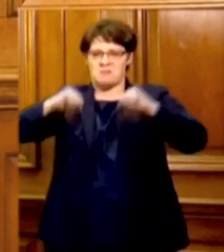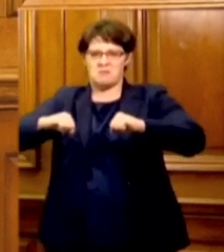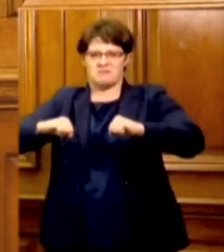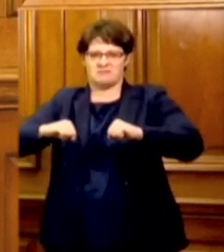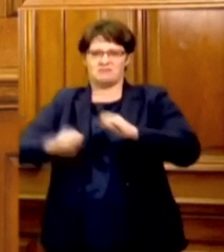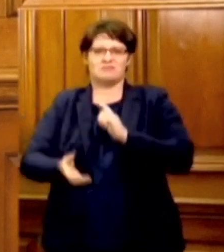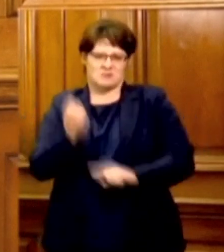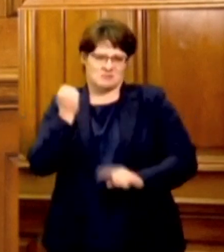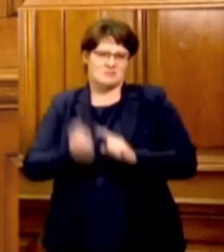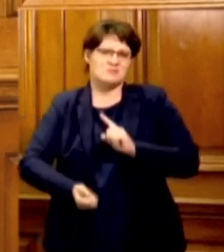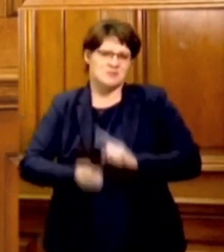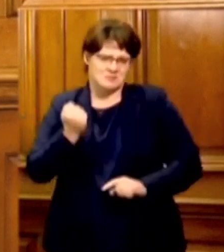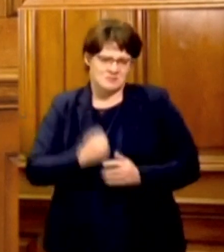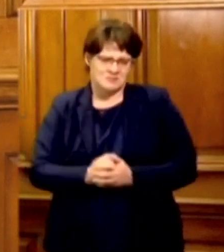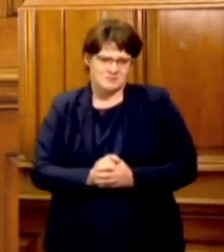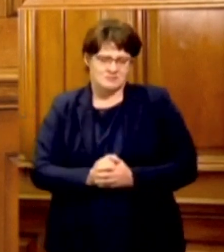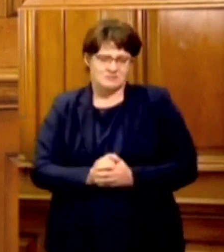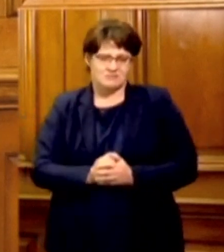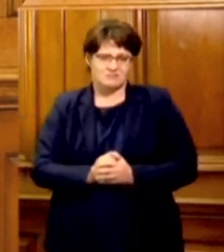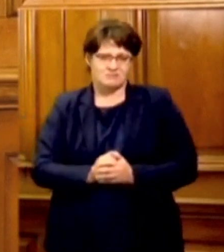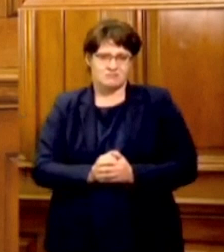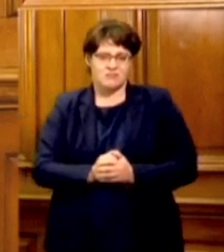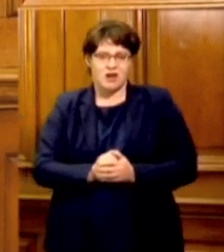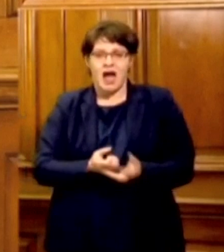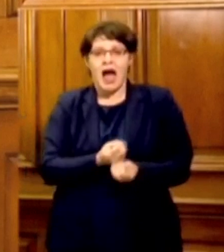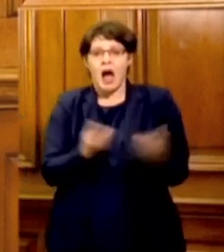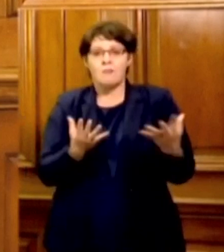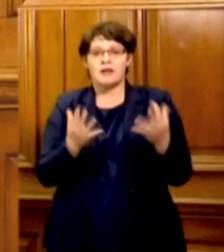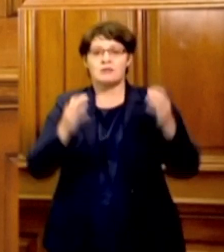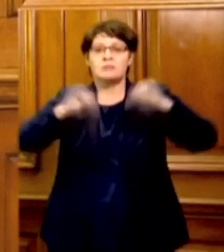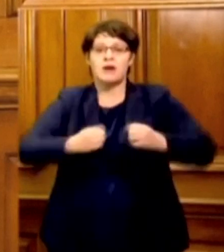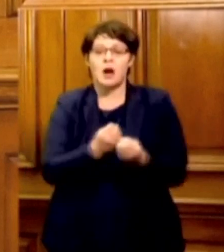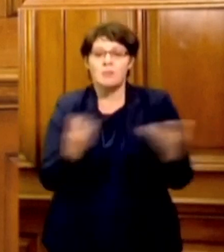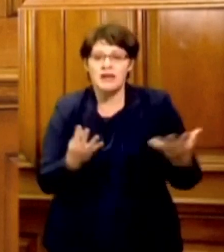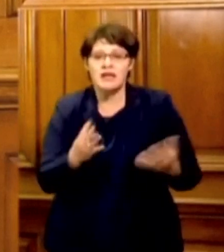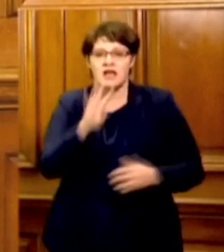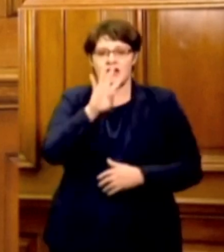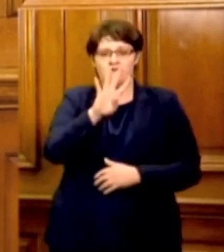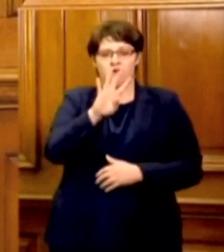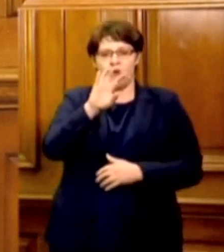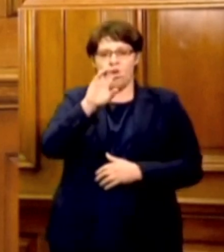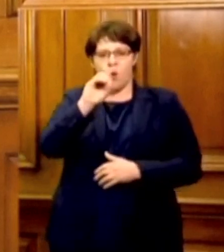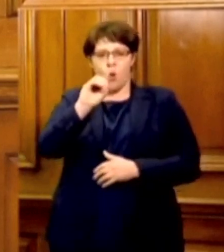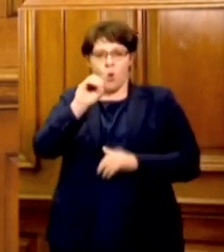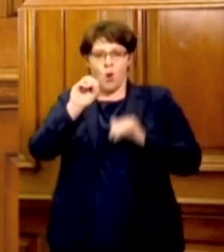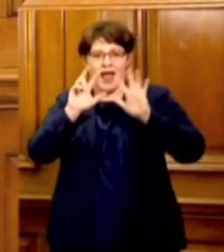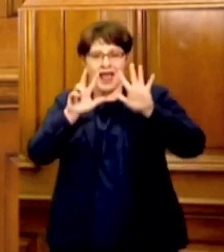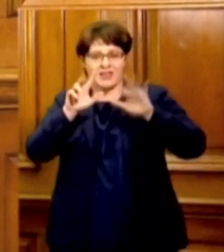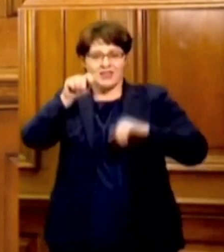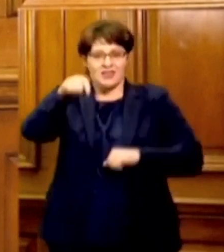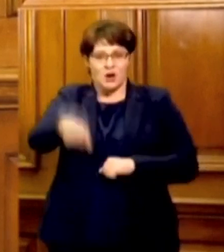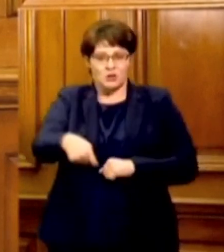As of this evening, the total number of confirmed cases now stands at 408